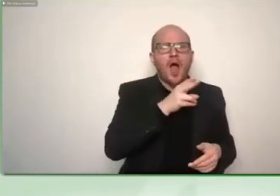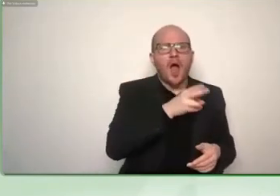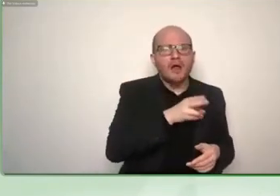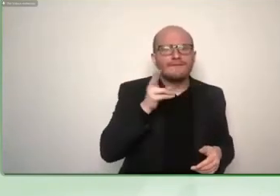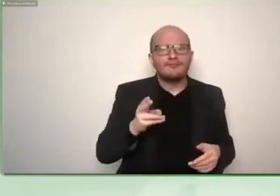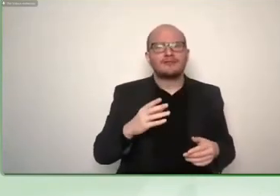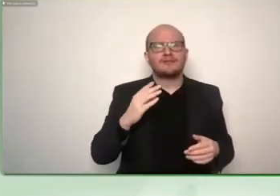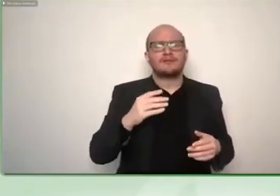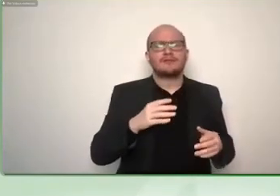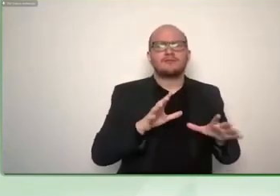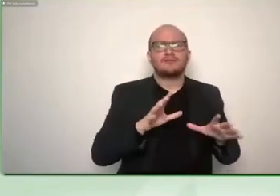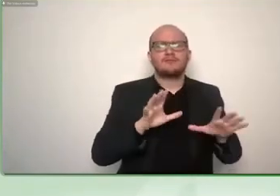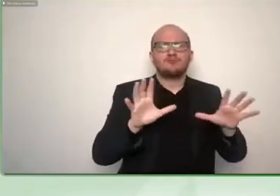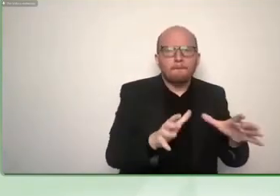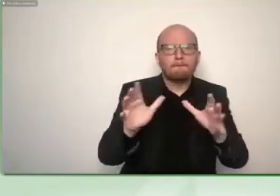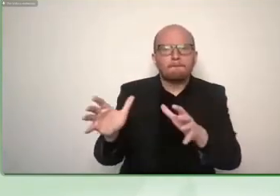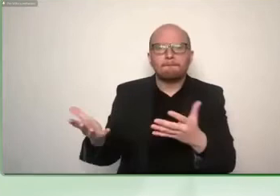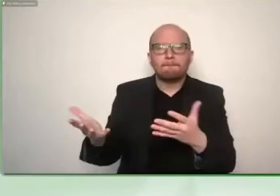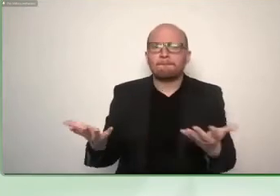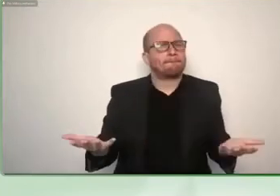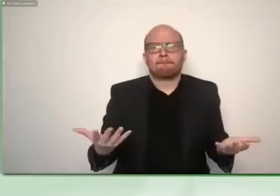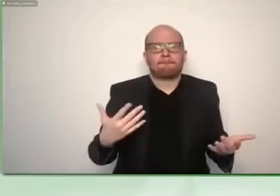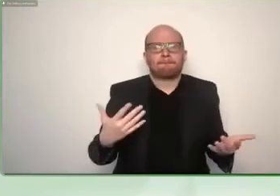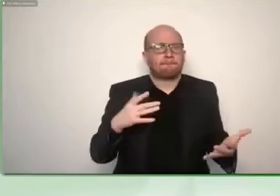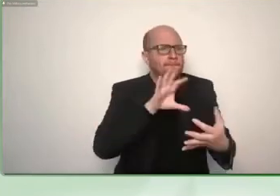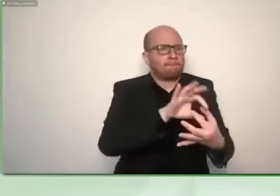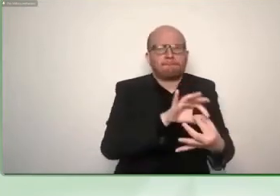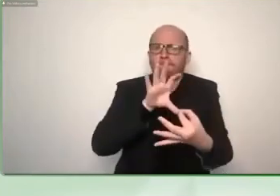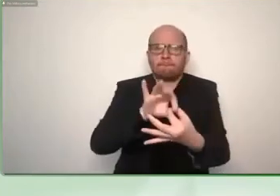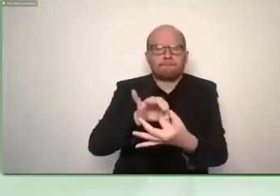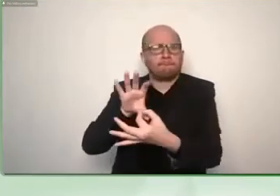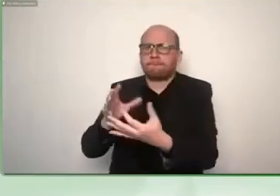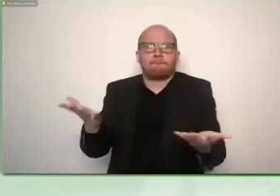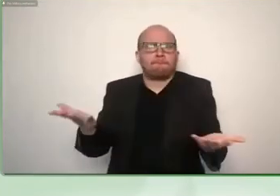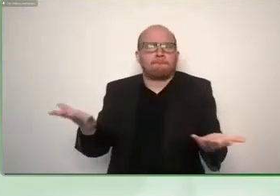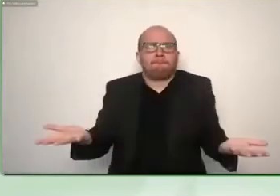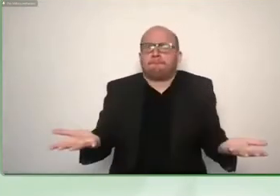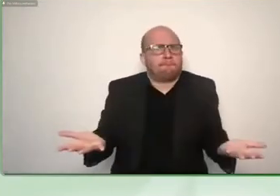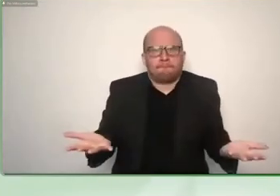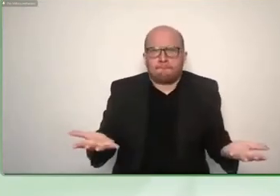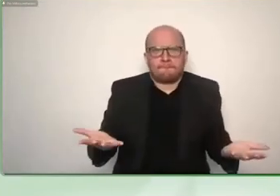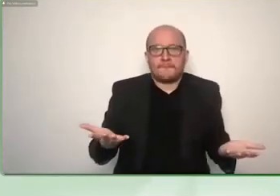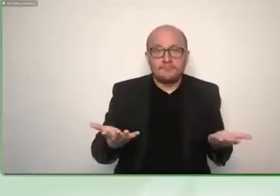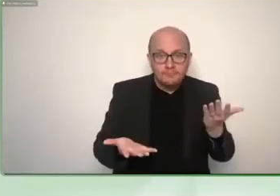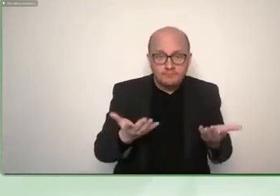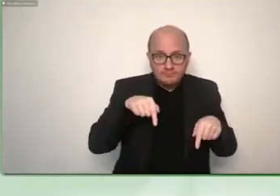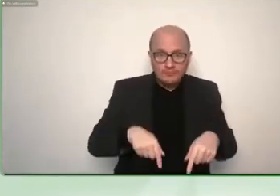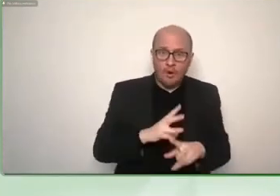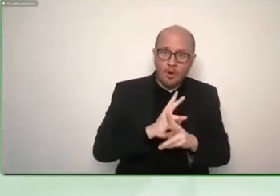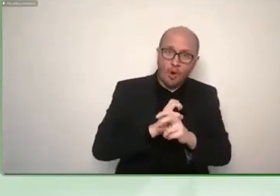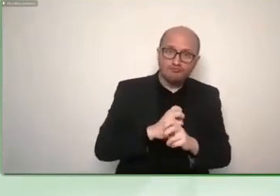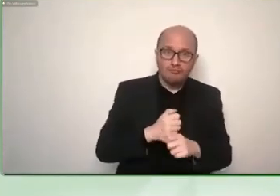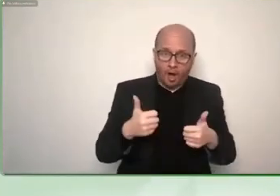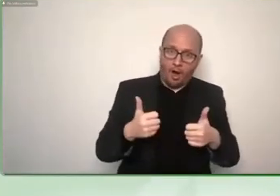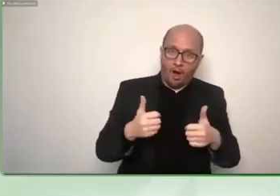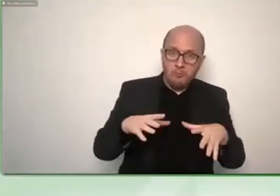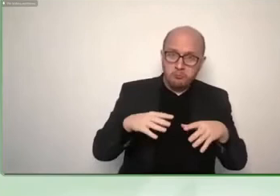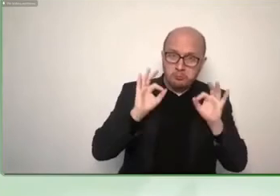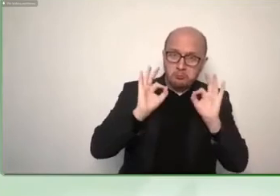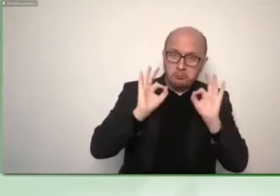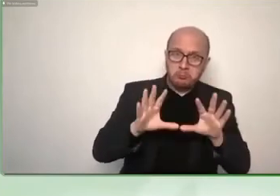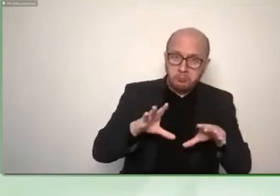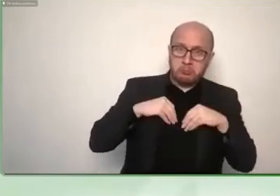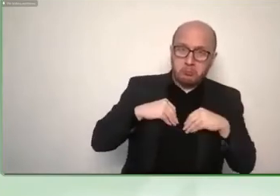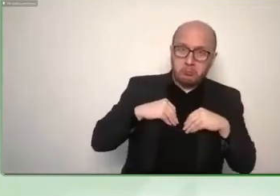experience yet to tell whether it will work in austria that they will use lormann or they